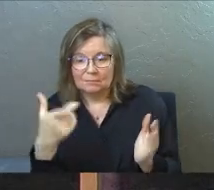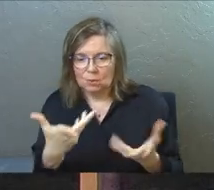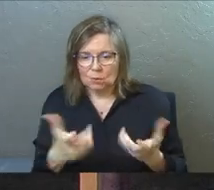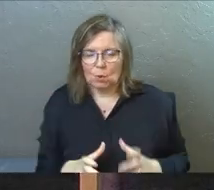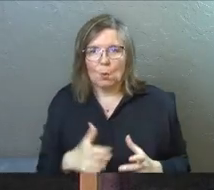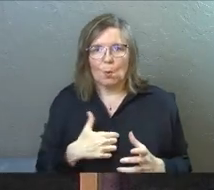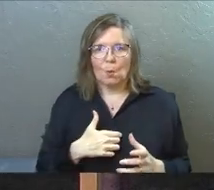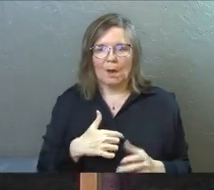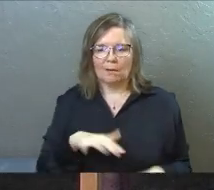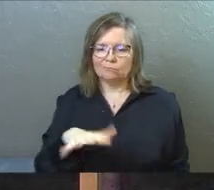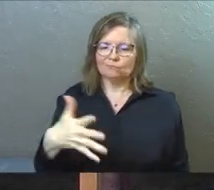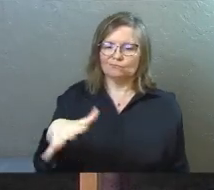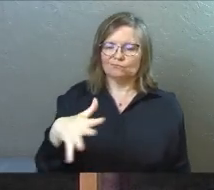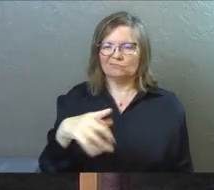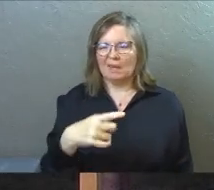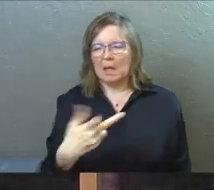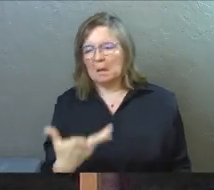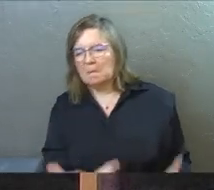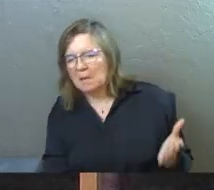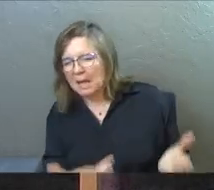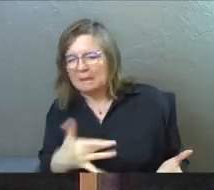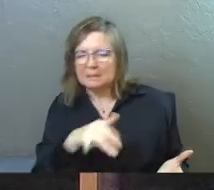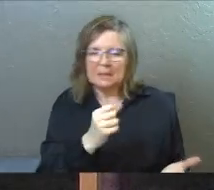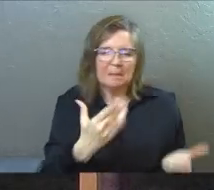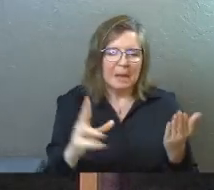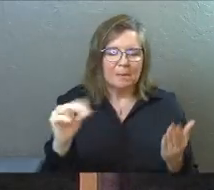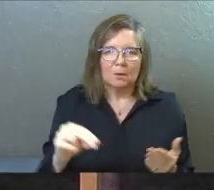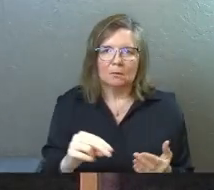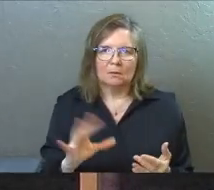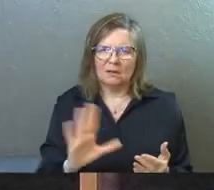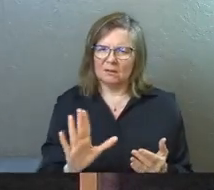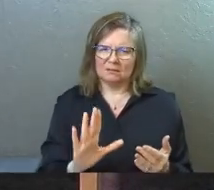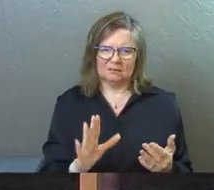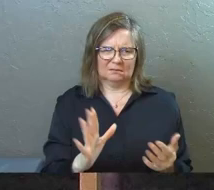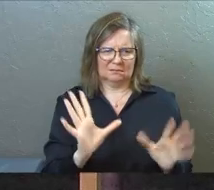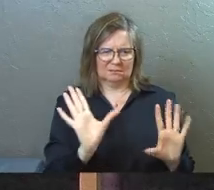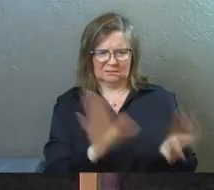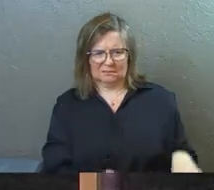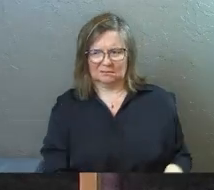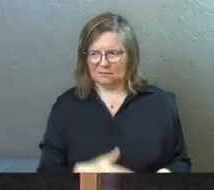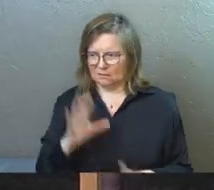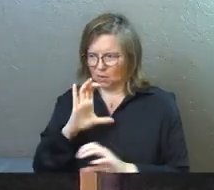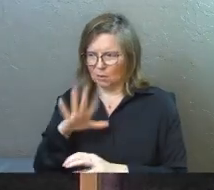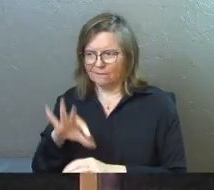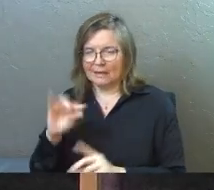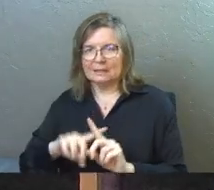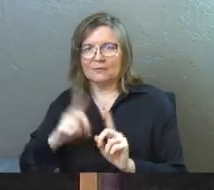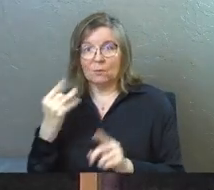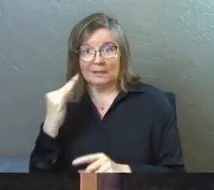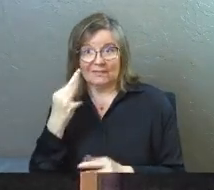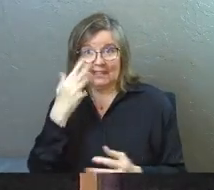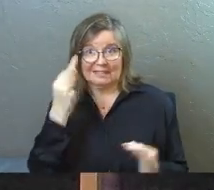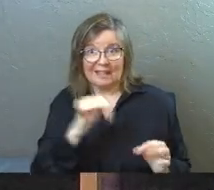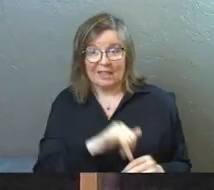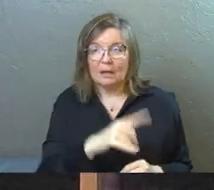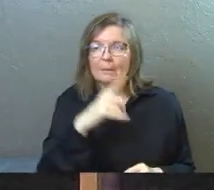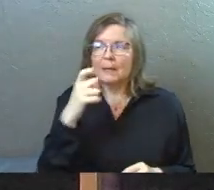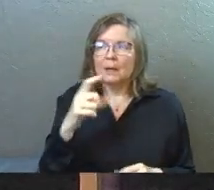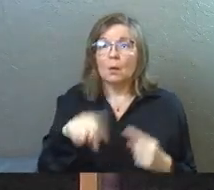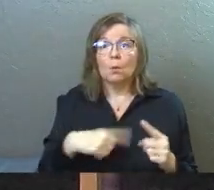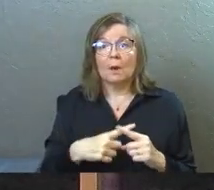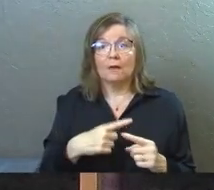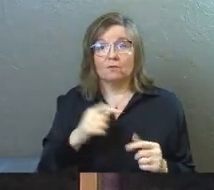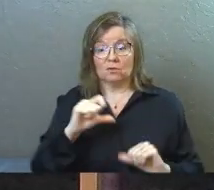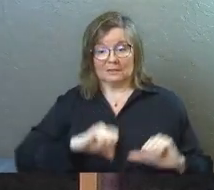You don't want a wishy-washy medical doctor. You're going to go out and Google and find a different one if that's the way that they are. Right? Because